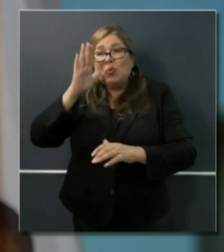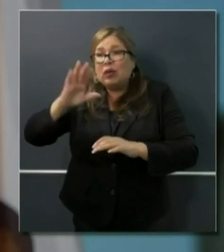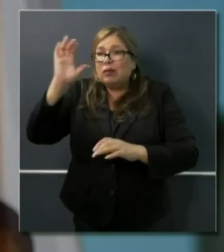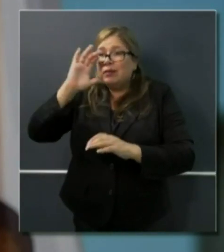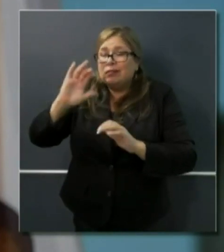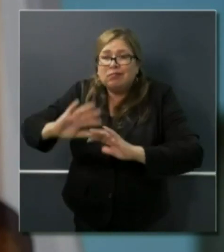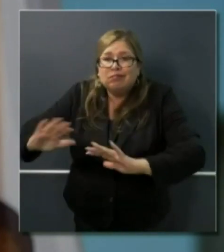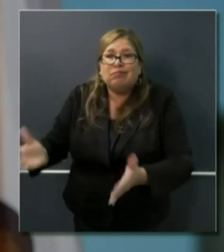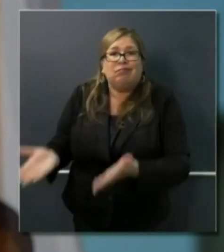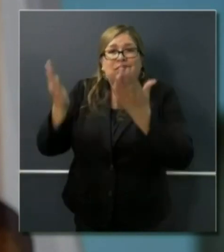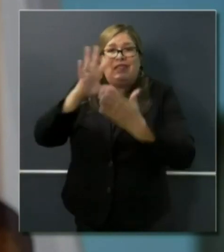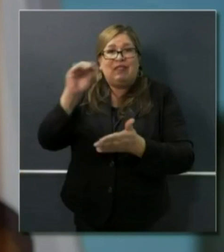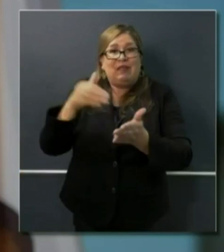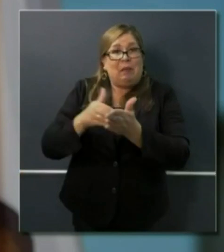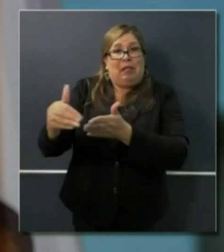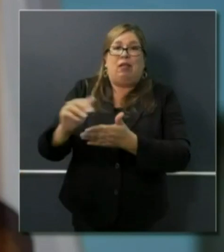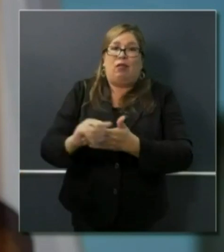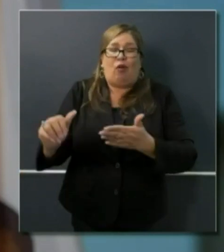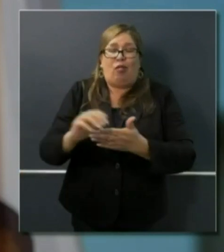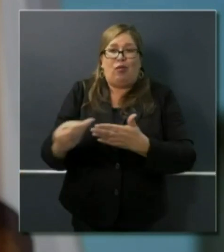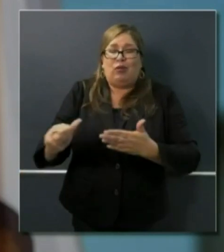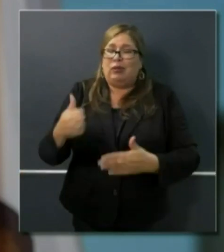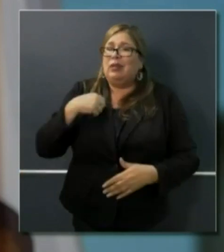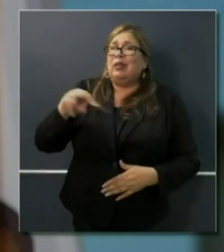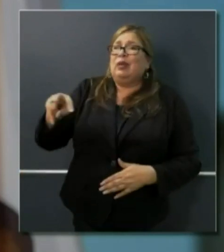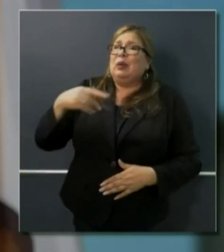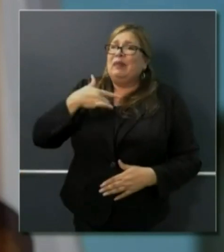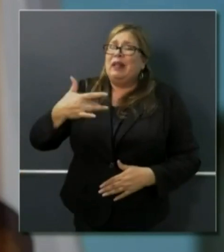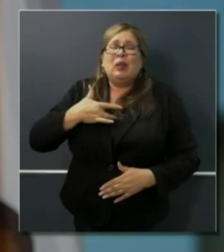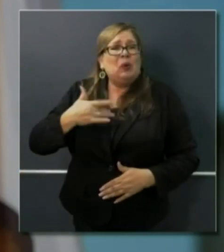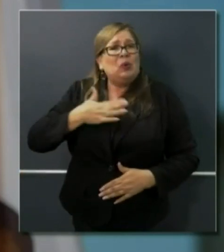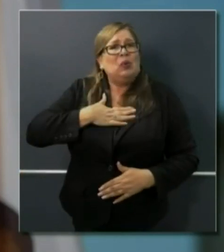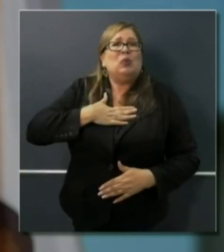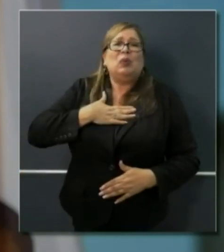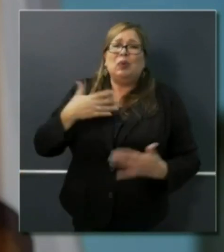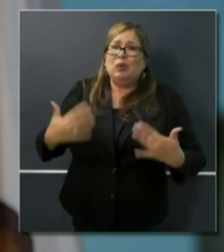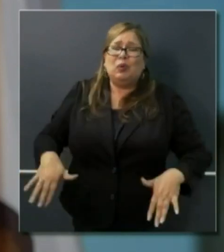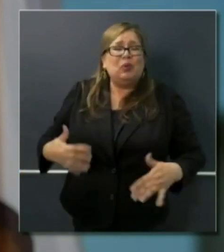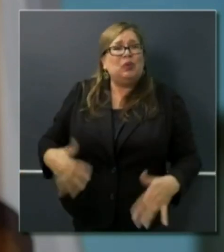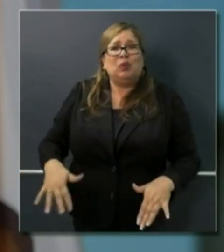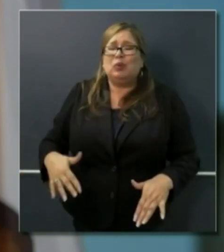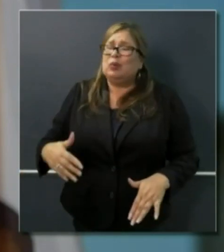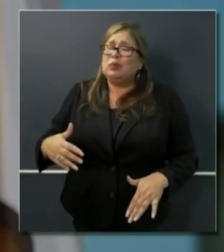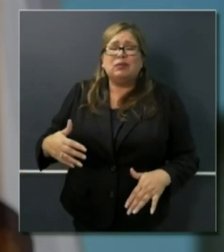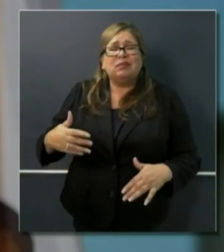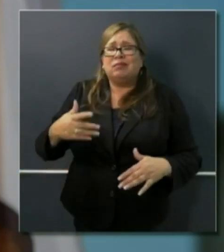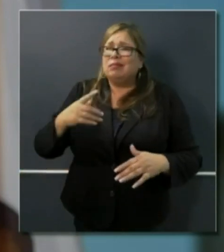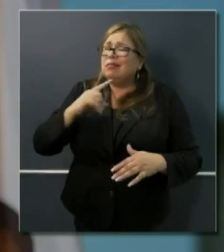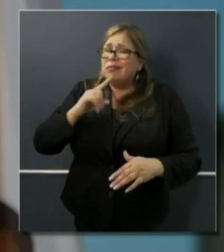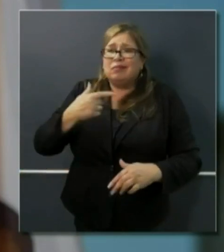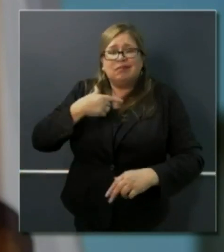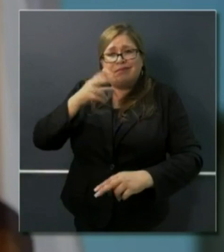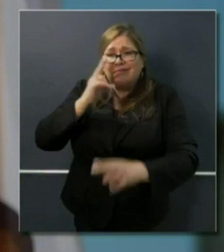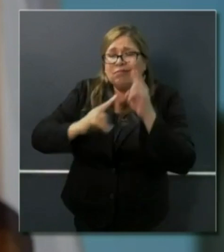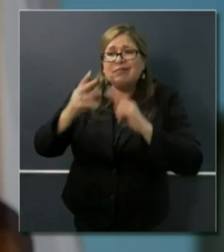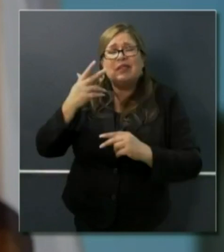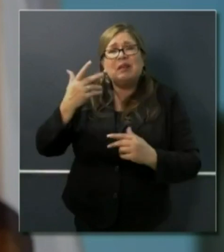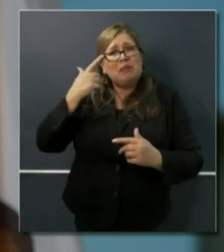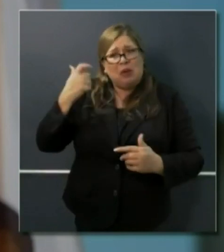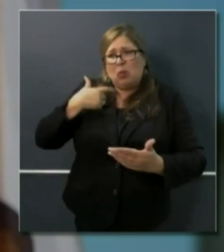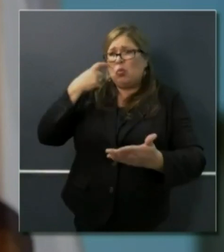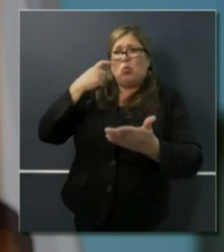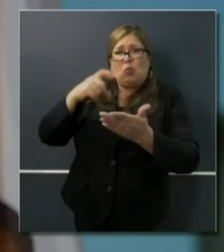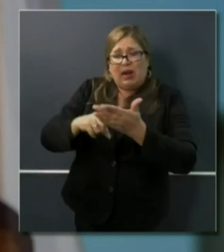million goal. And for me that's enlivening. It's also ennobling because it's just a recognition even